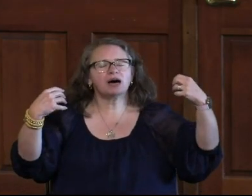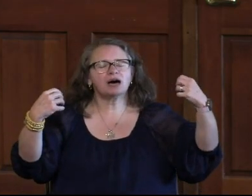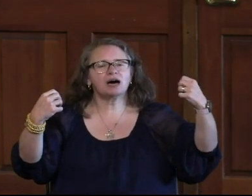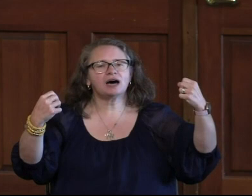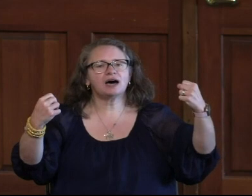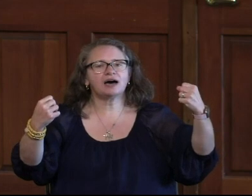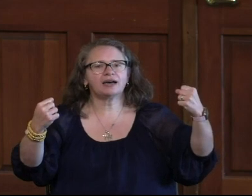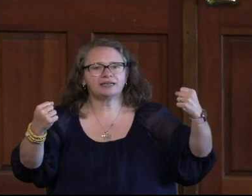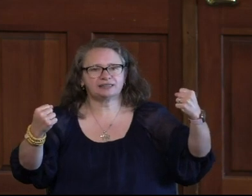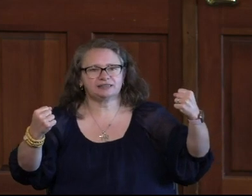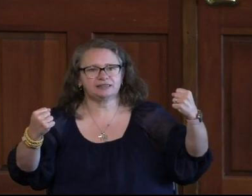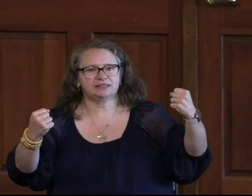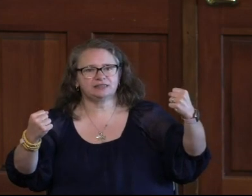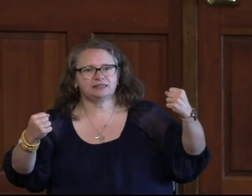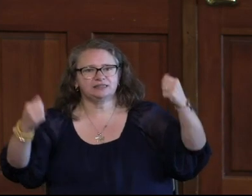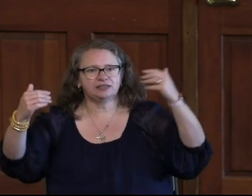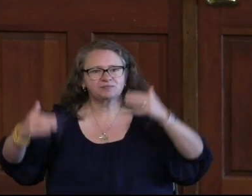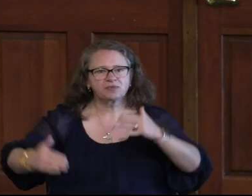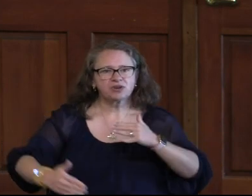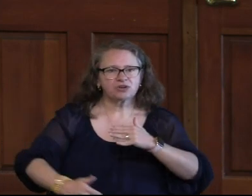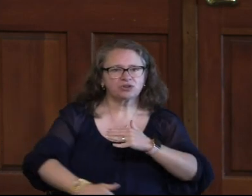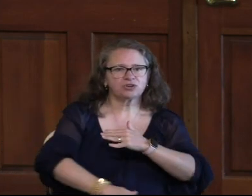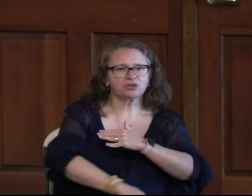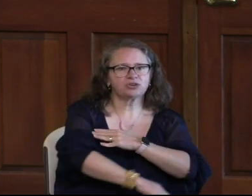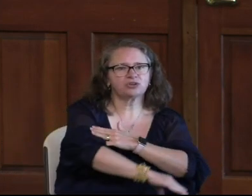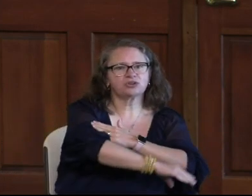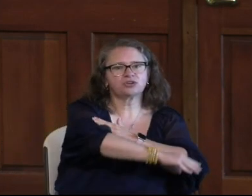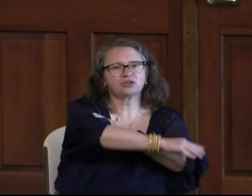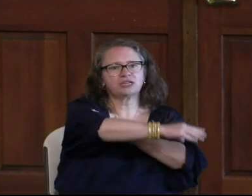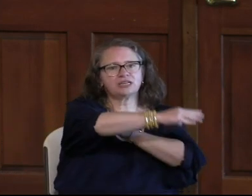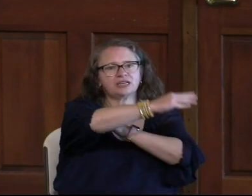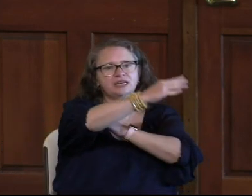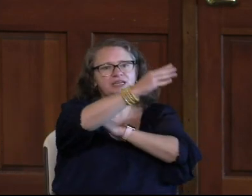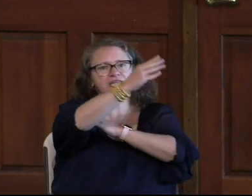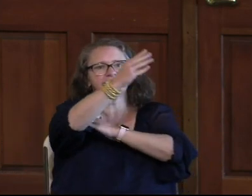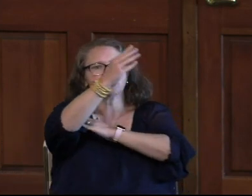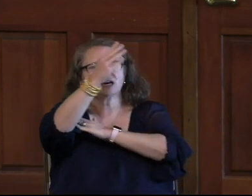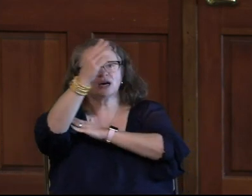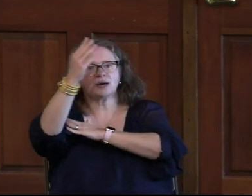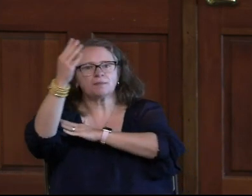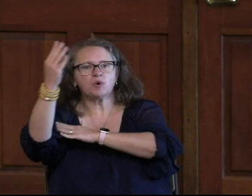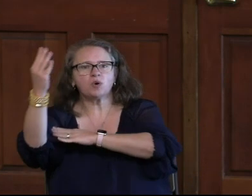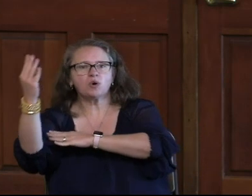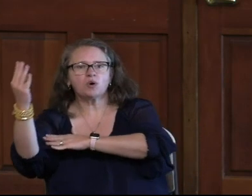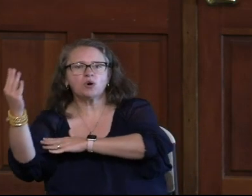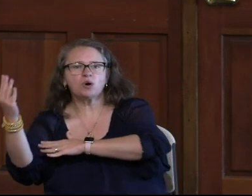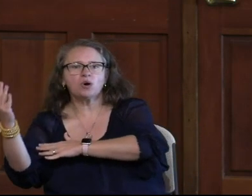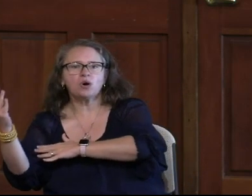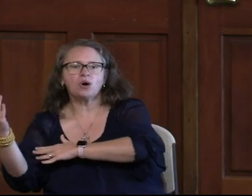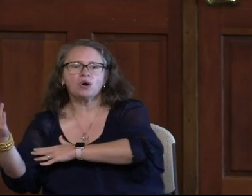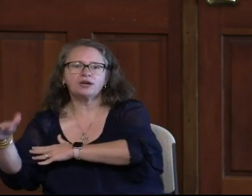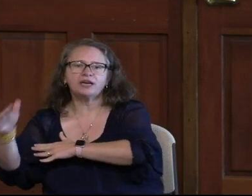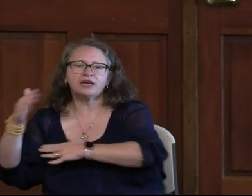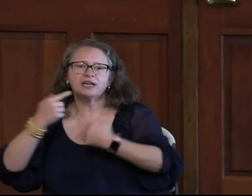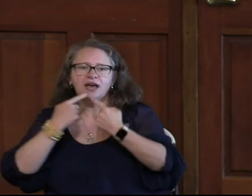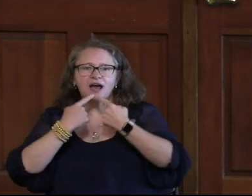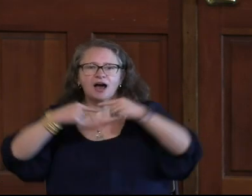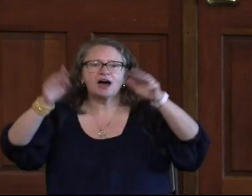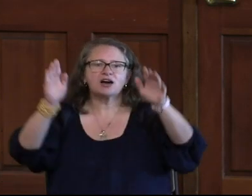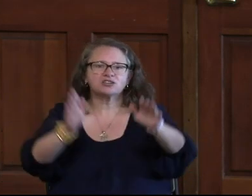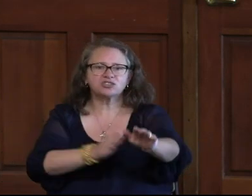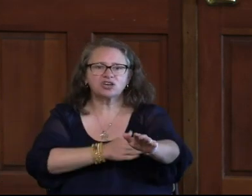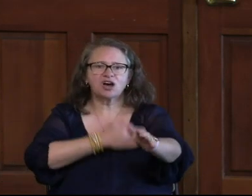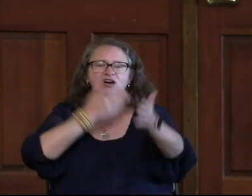almighty. Early in the morning,